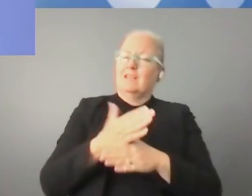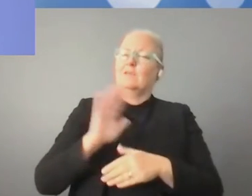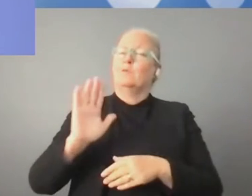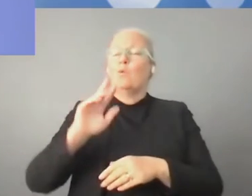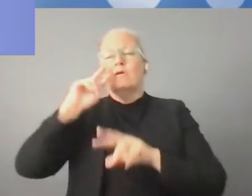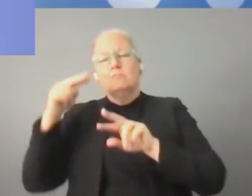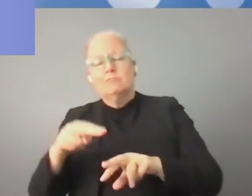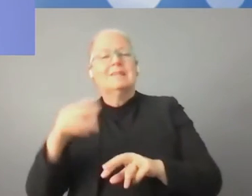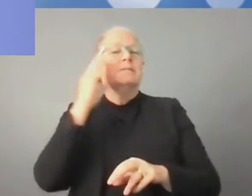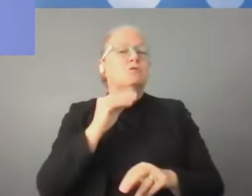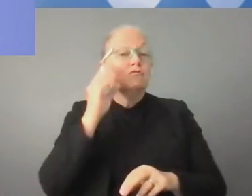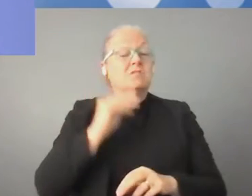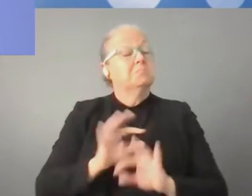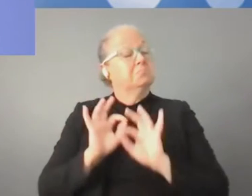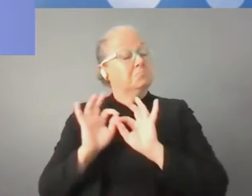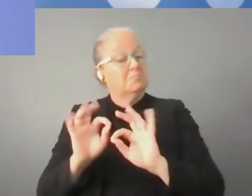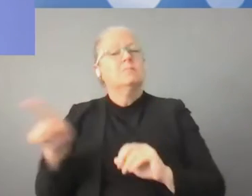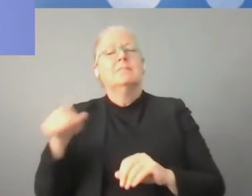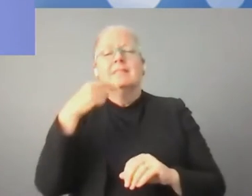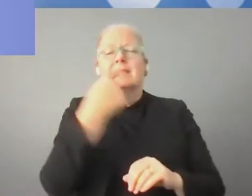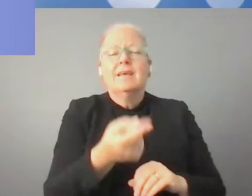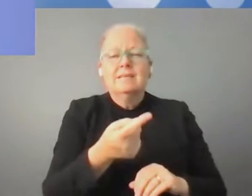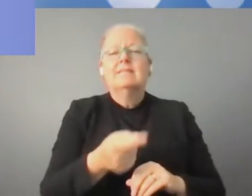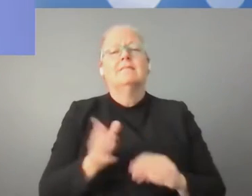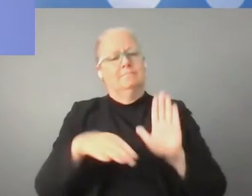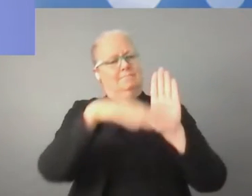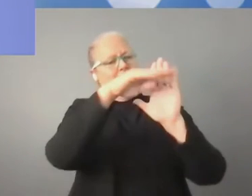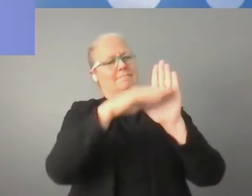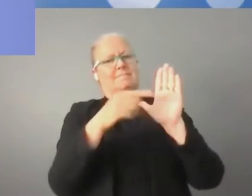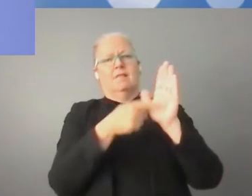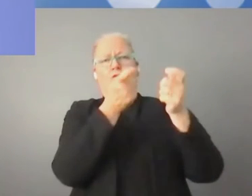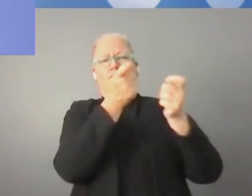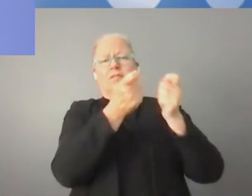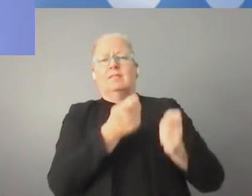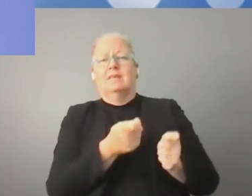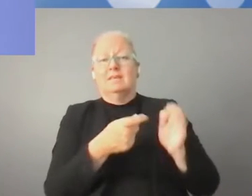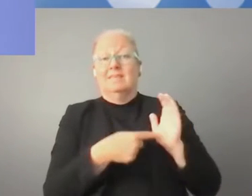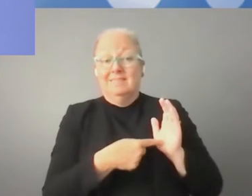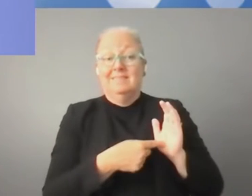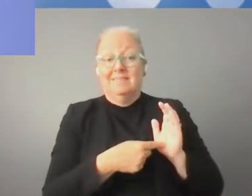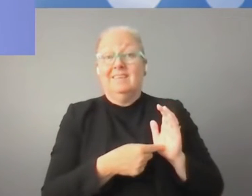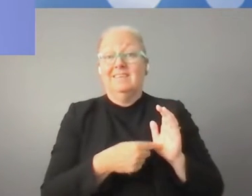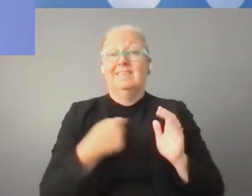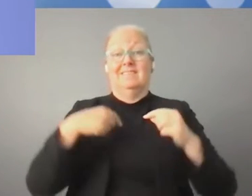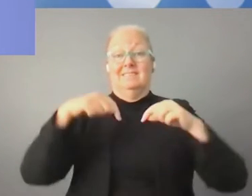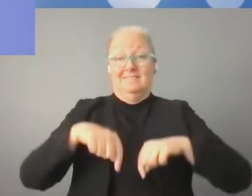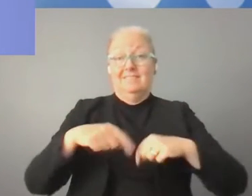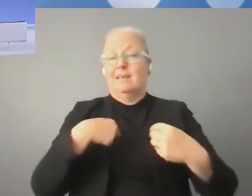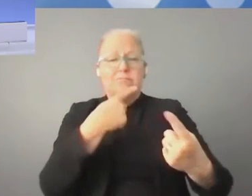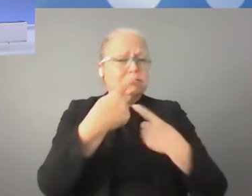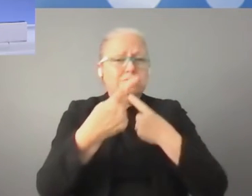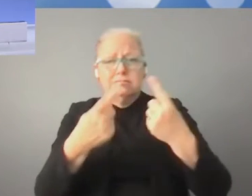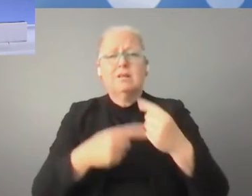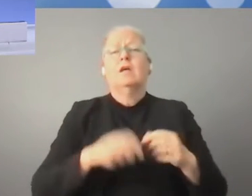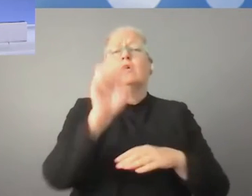Really important that you have mentioned the regulation, because we are just in front of discussing the regulations on the European level. We have the